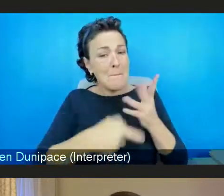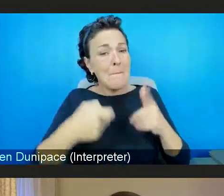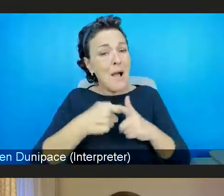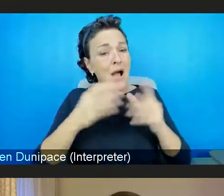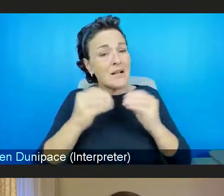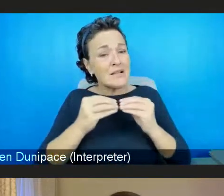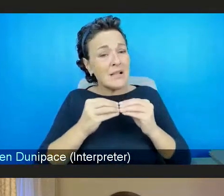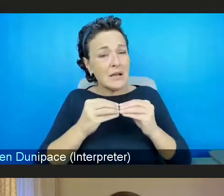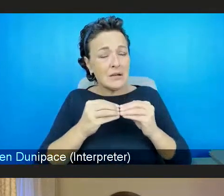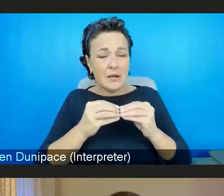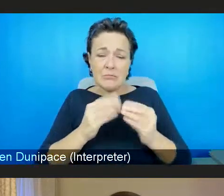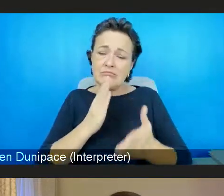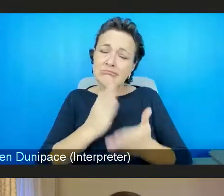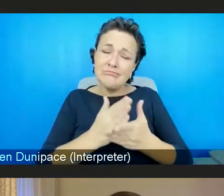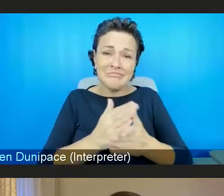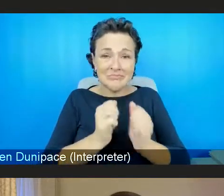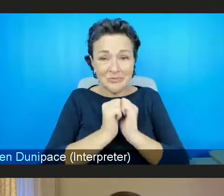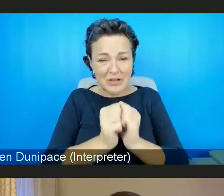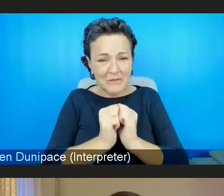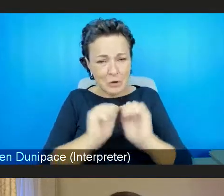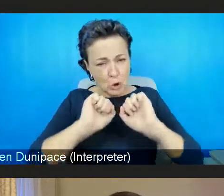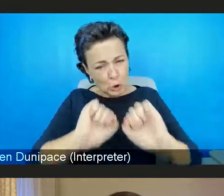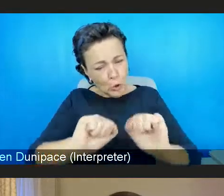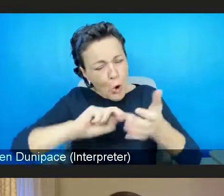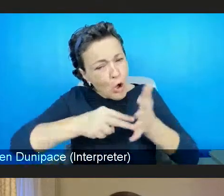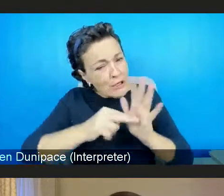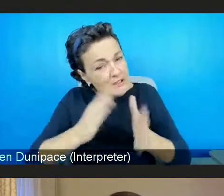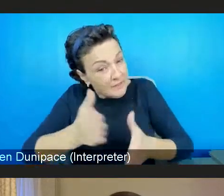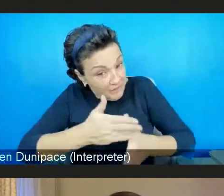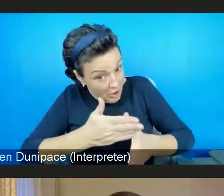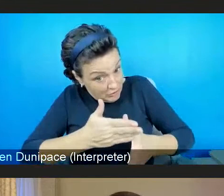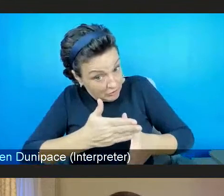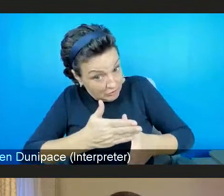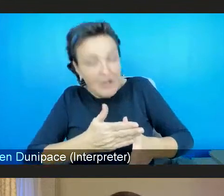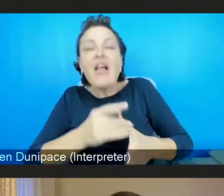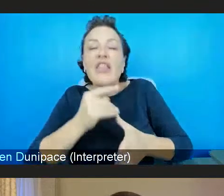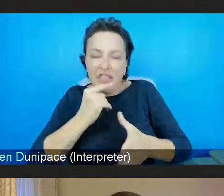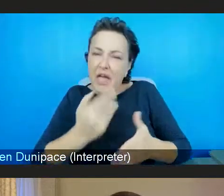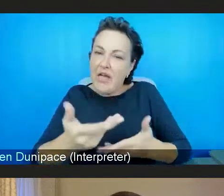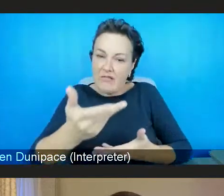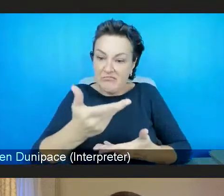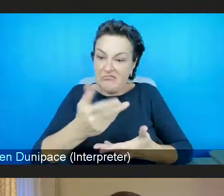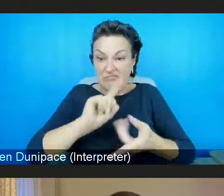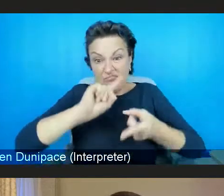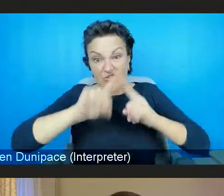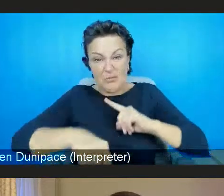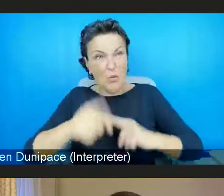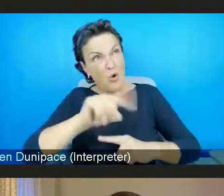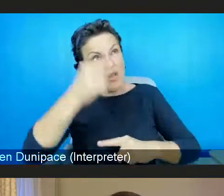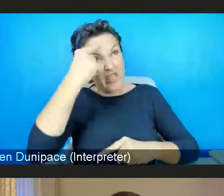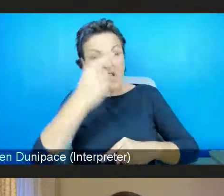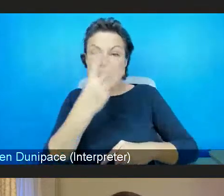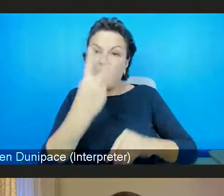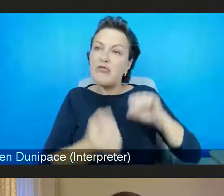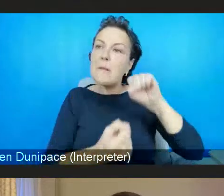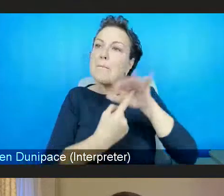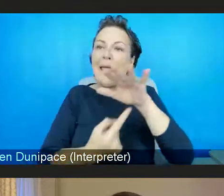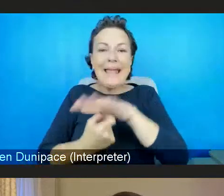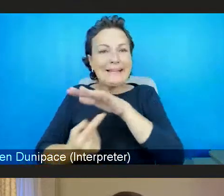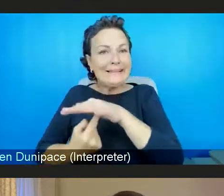I'm really grateful to hear a little bit about your organisation first and then come to what you think the three main points should be.